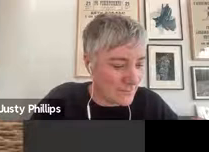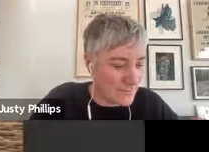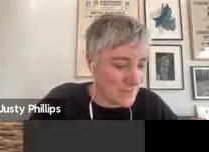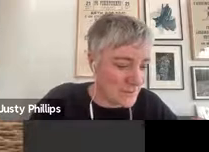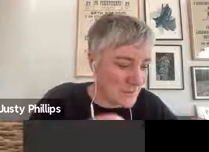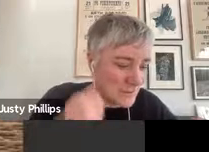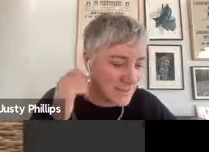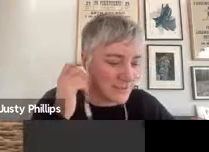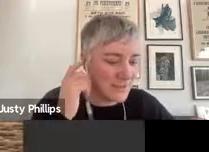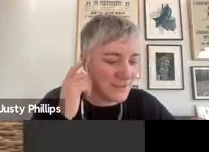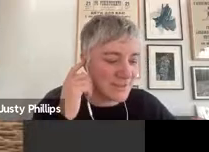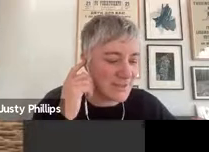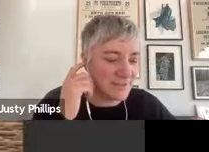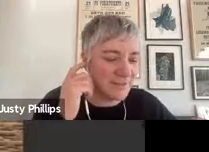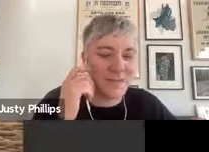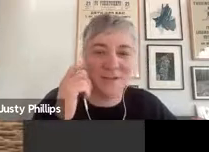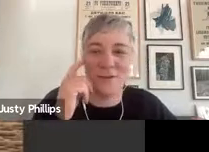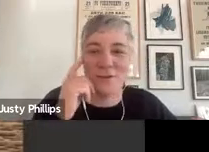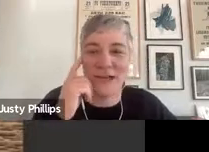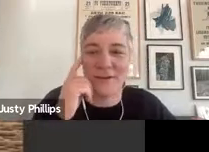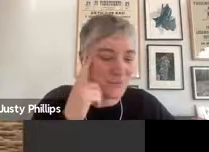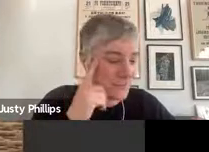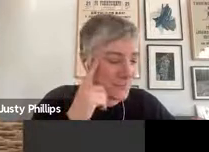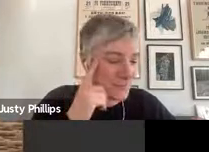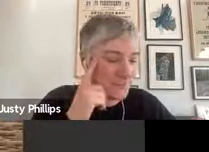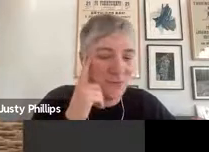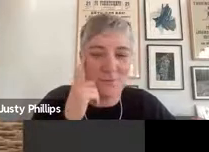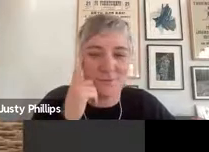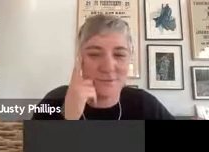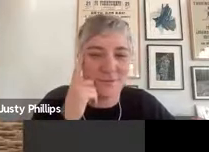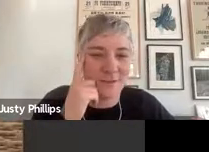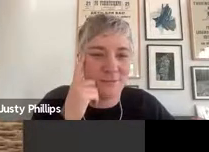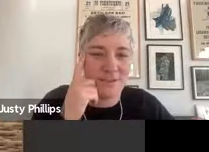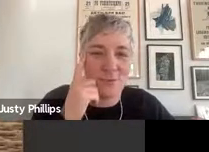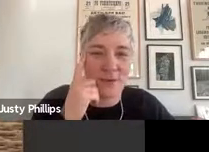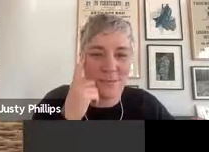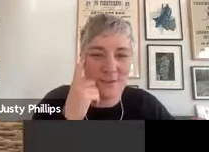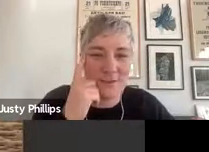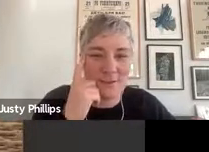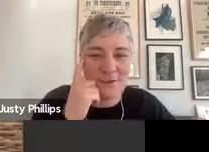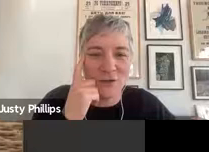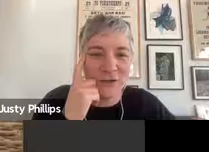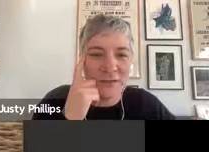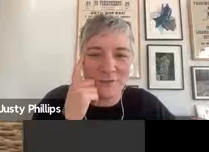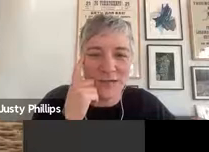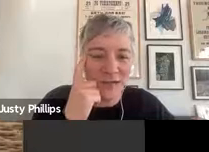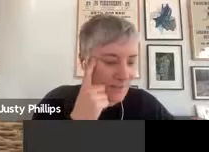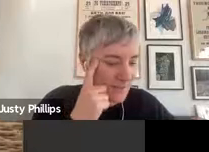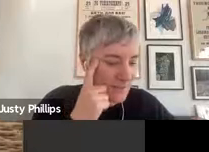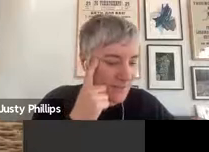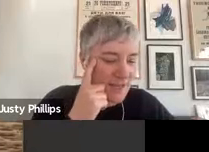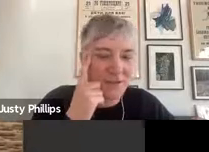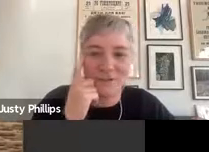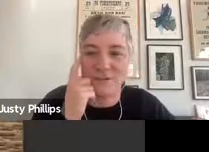the field station draws into relation the seven technical characteristics of minerals, so it runs from habit on the left,